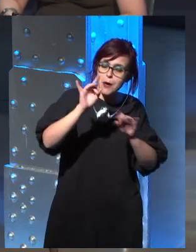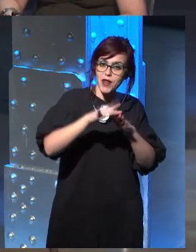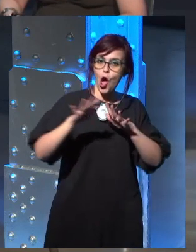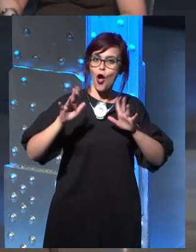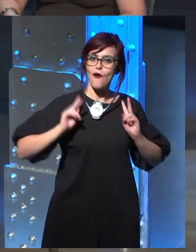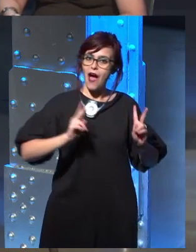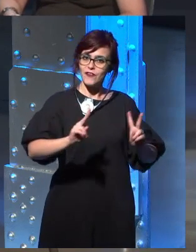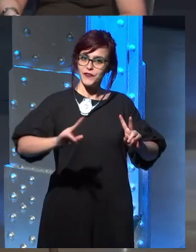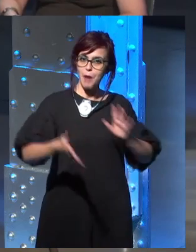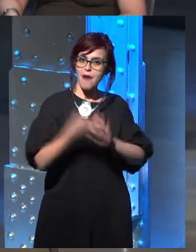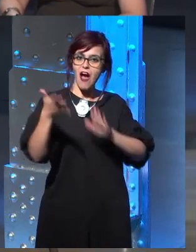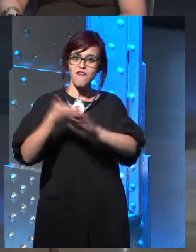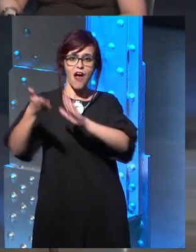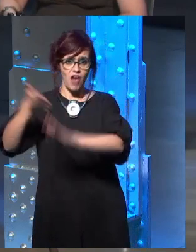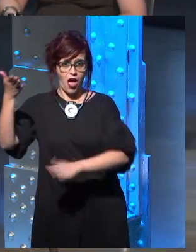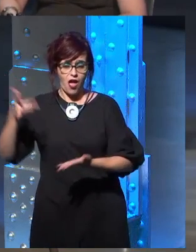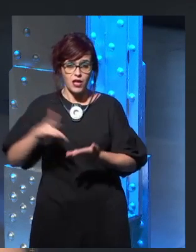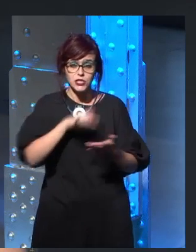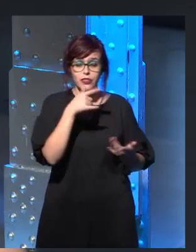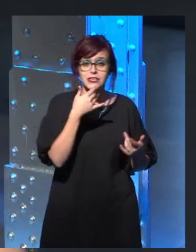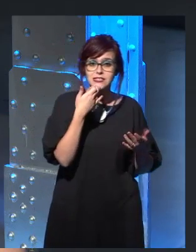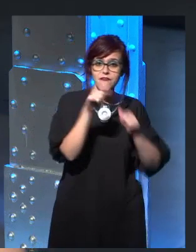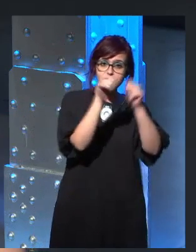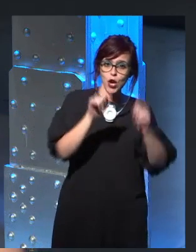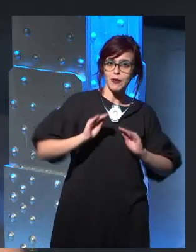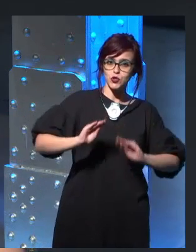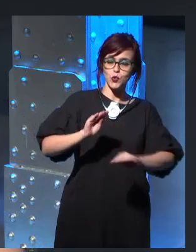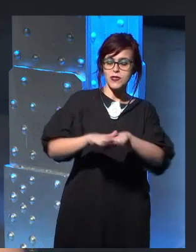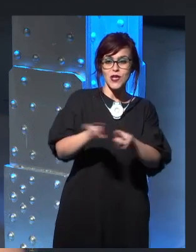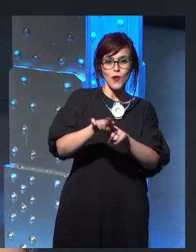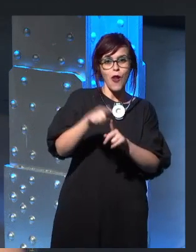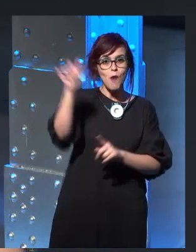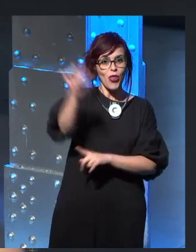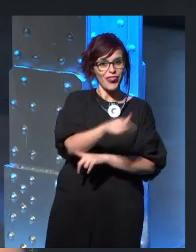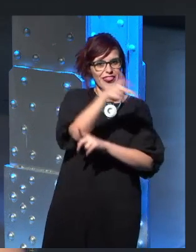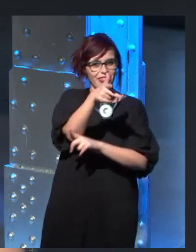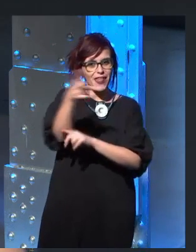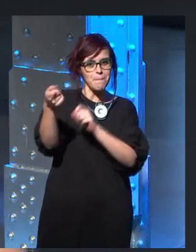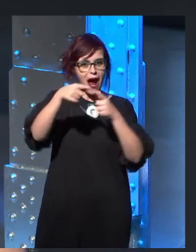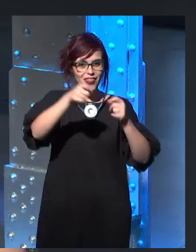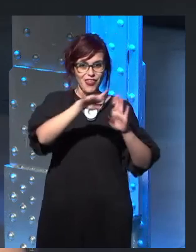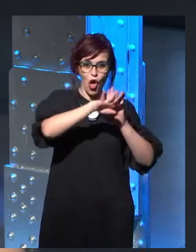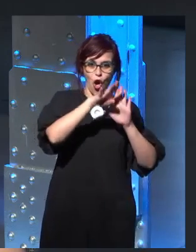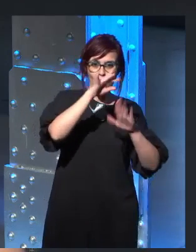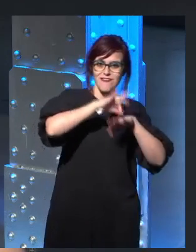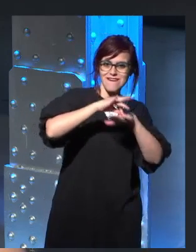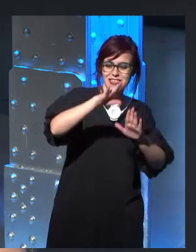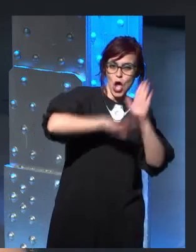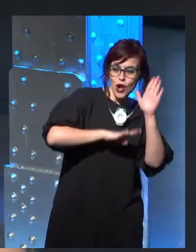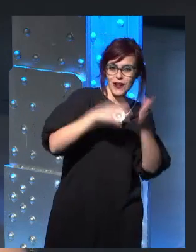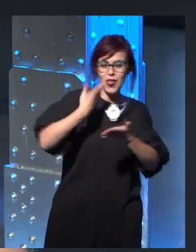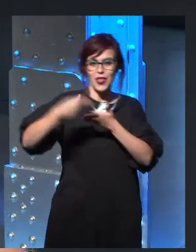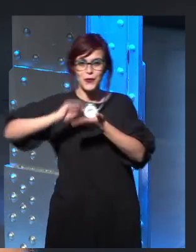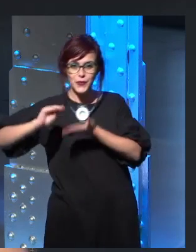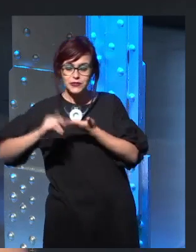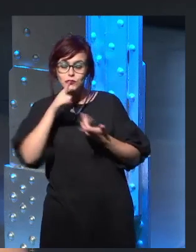a very cinematic way to some extent. You really... It's like you're in the story. And he